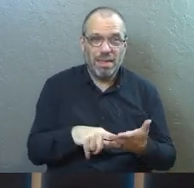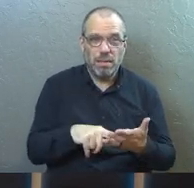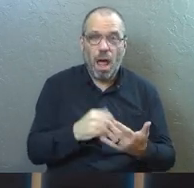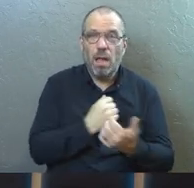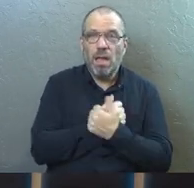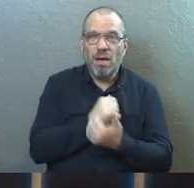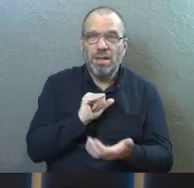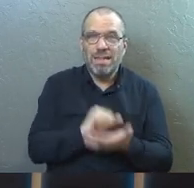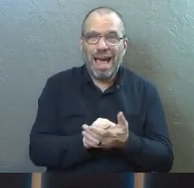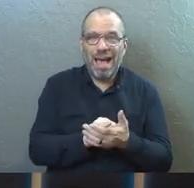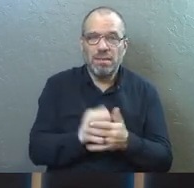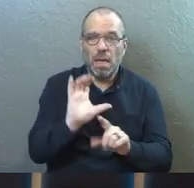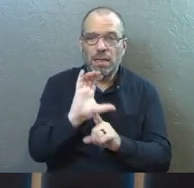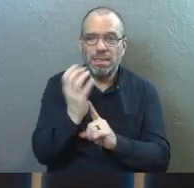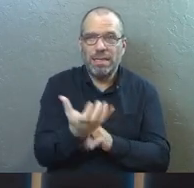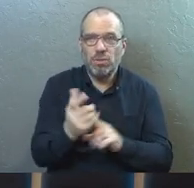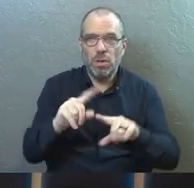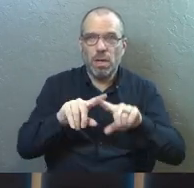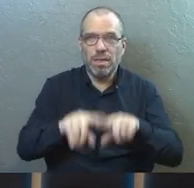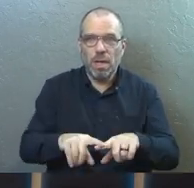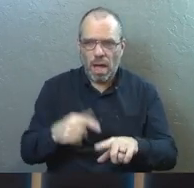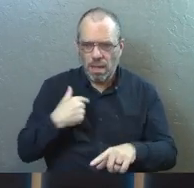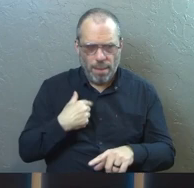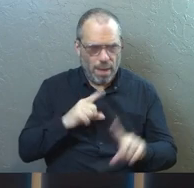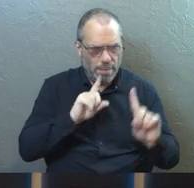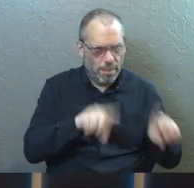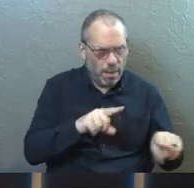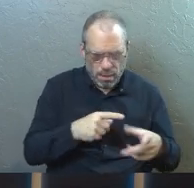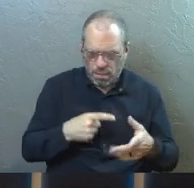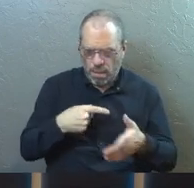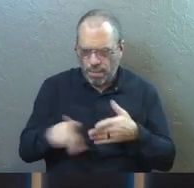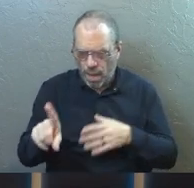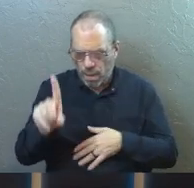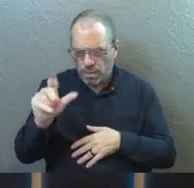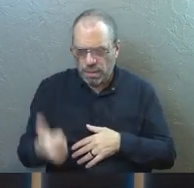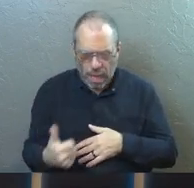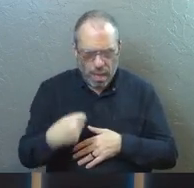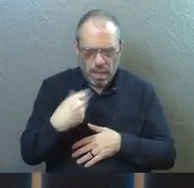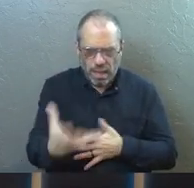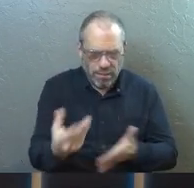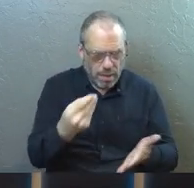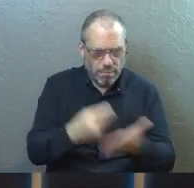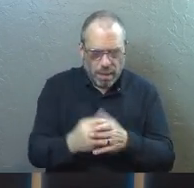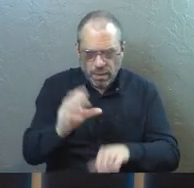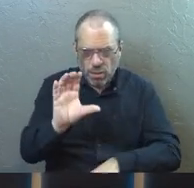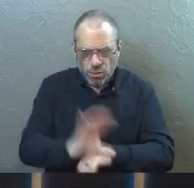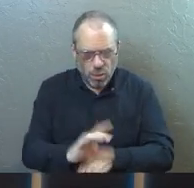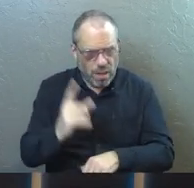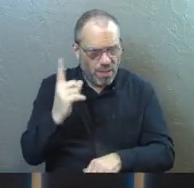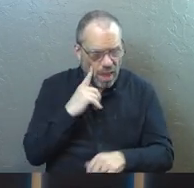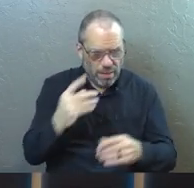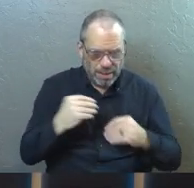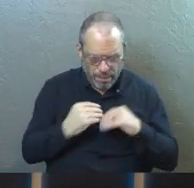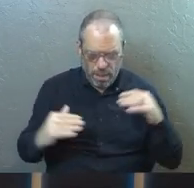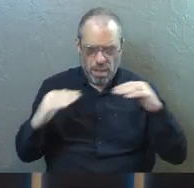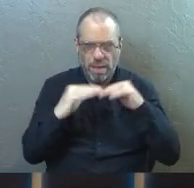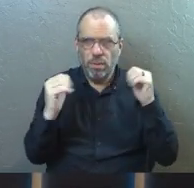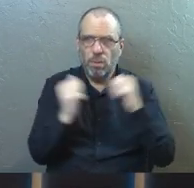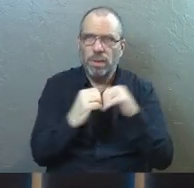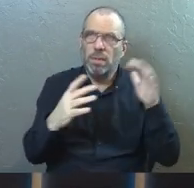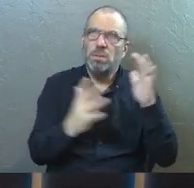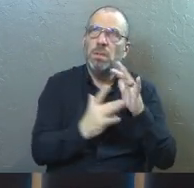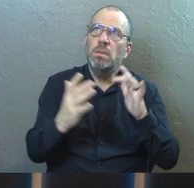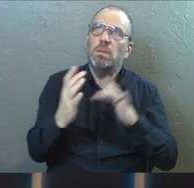with God. But I thought my attendance and I thought my money bought me a certain outcome in my life with Jesus.